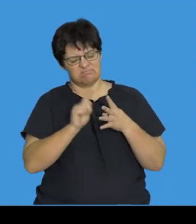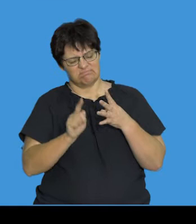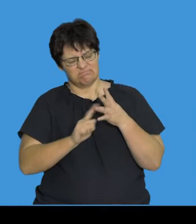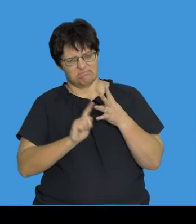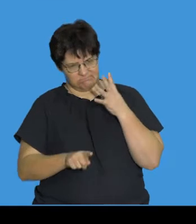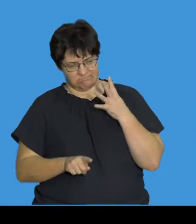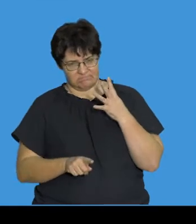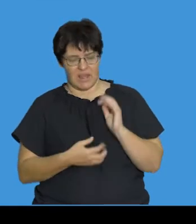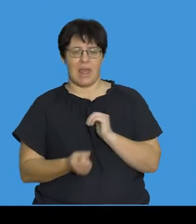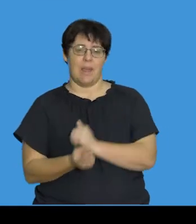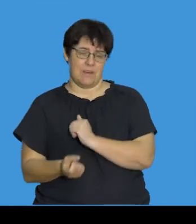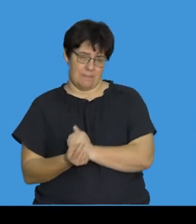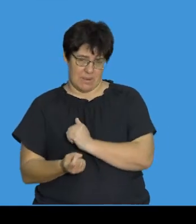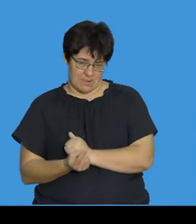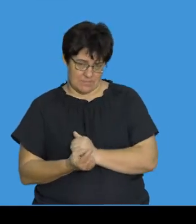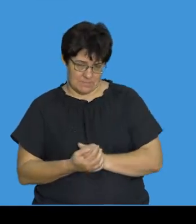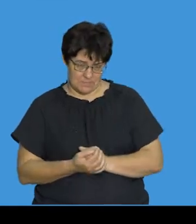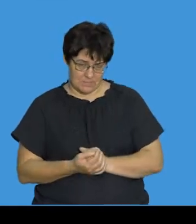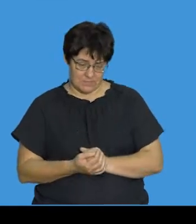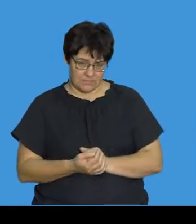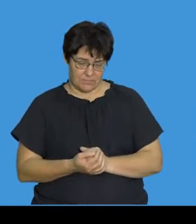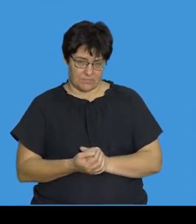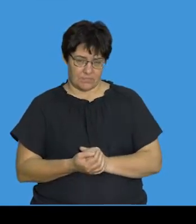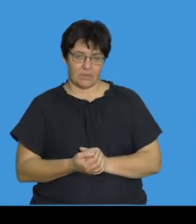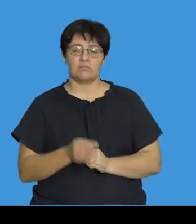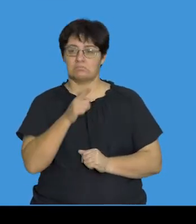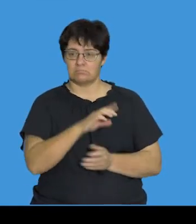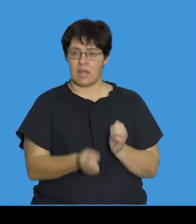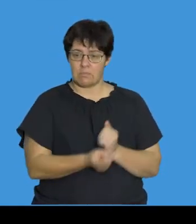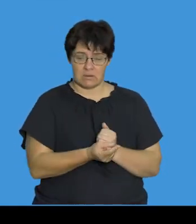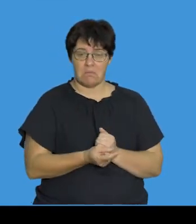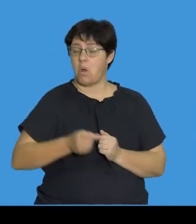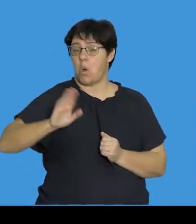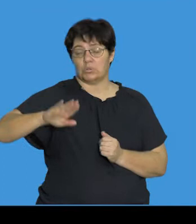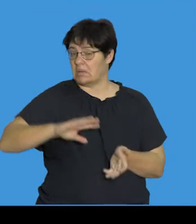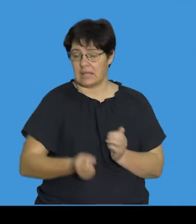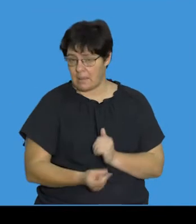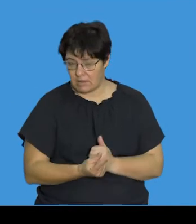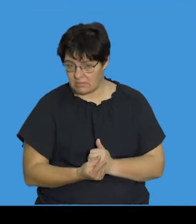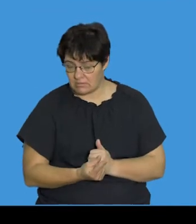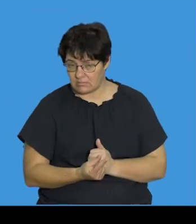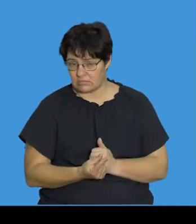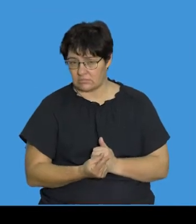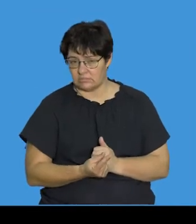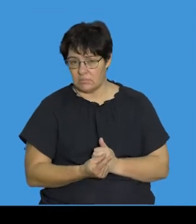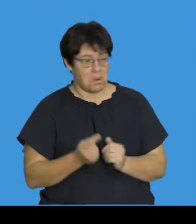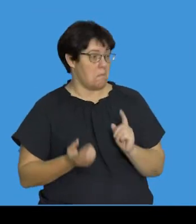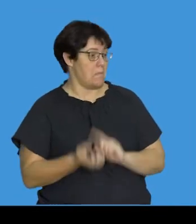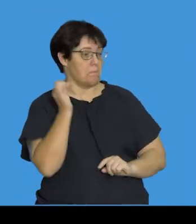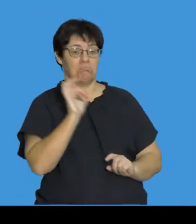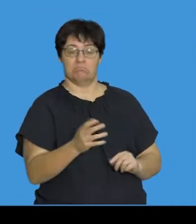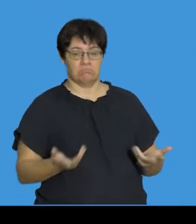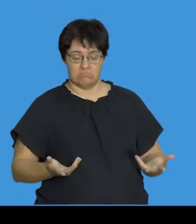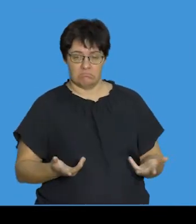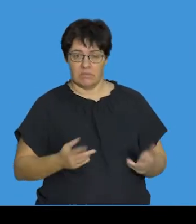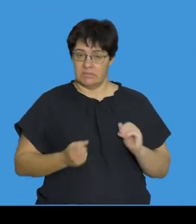different types of factors that cause mutations. So, mutations can occur spontaneously, which means very unpredictably,